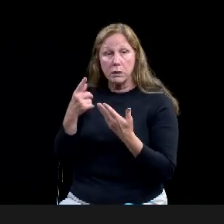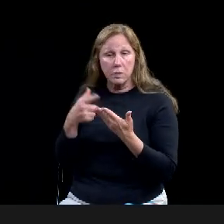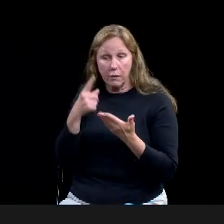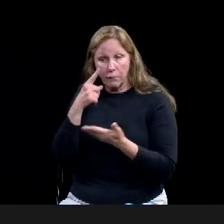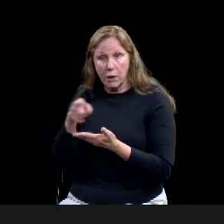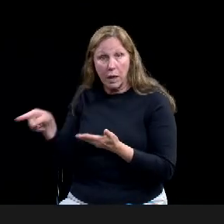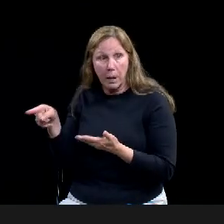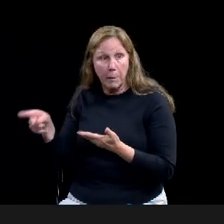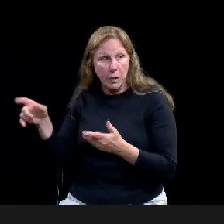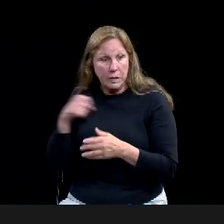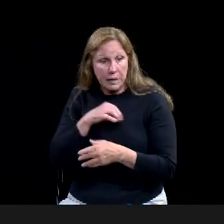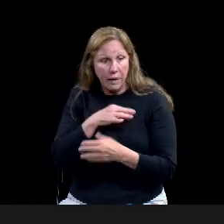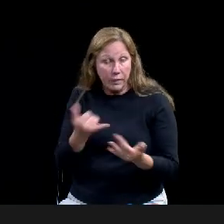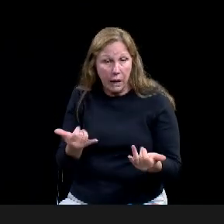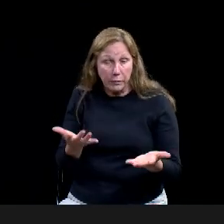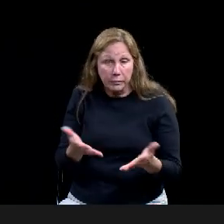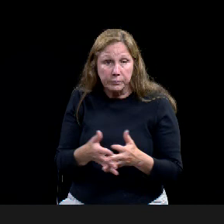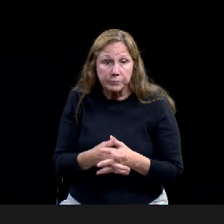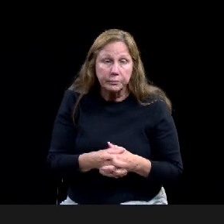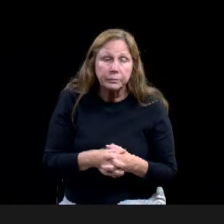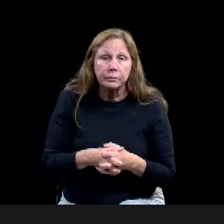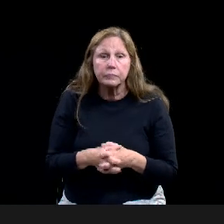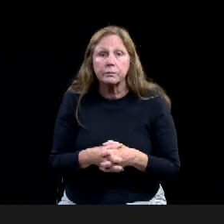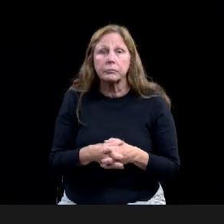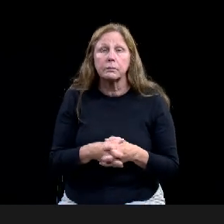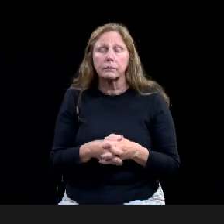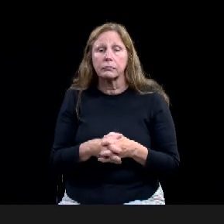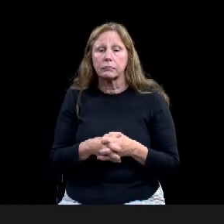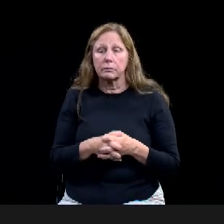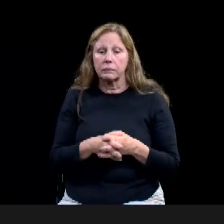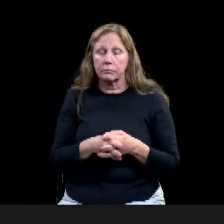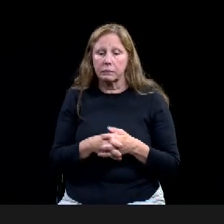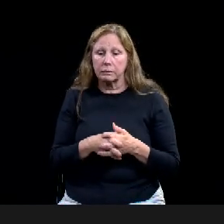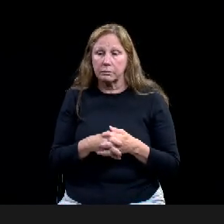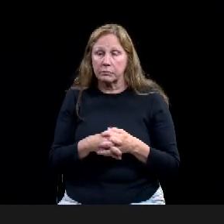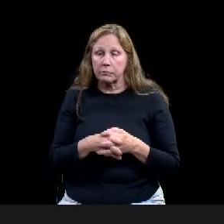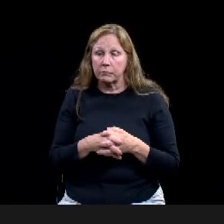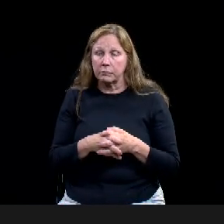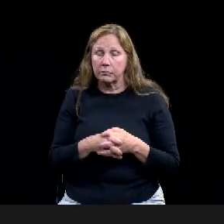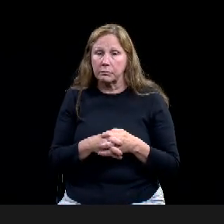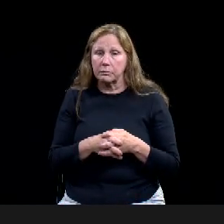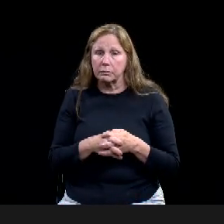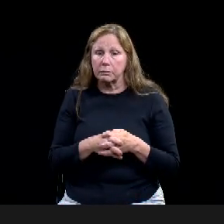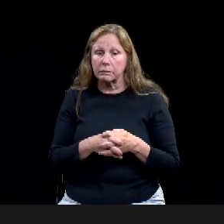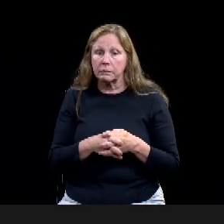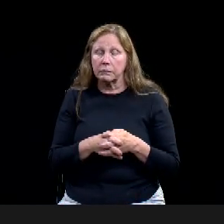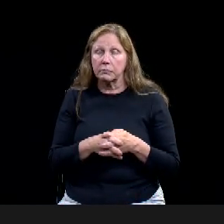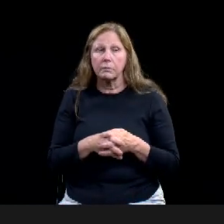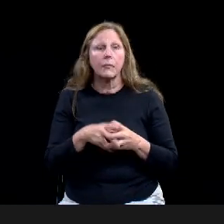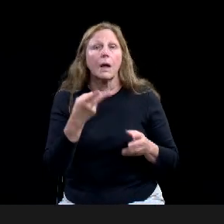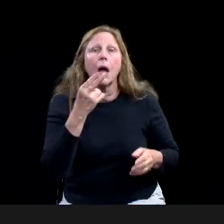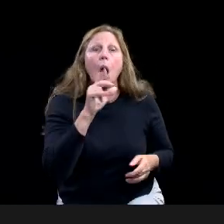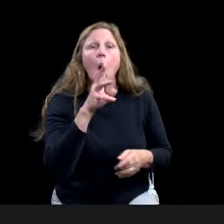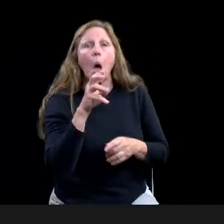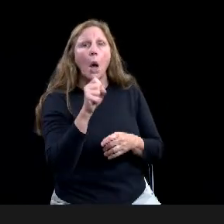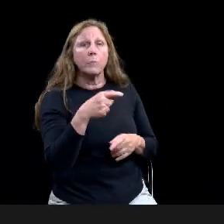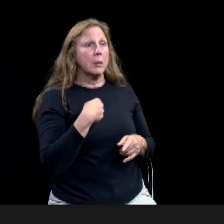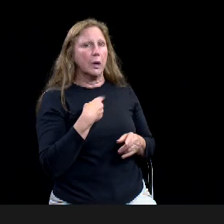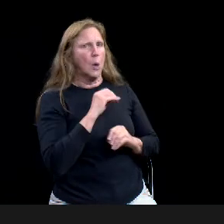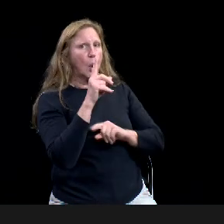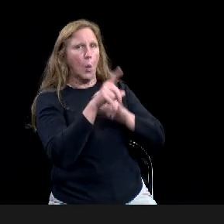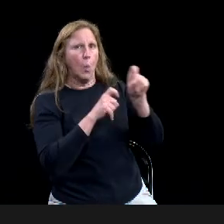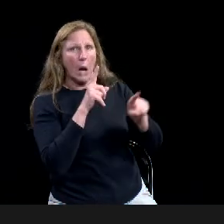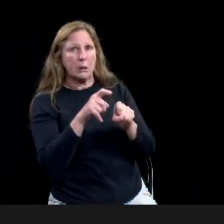Uh, this sounds, I don't have any questions per se, but, uh, just have some notes written down here. me see if I can make my way through it. Uh, Byron, I appreciate this